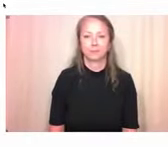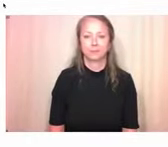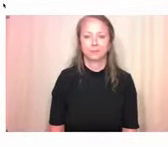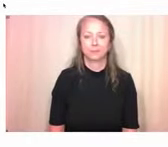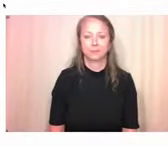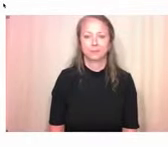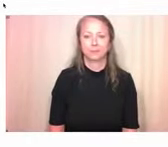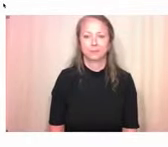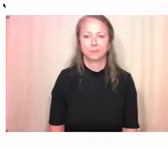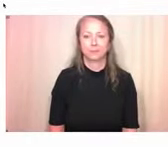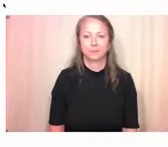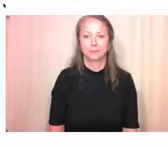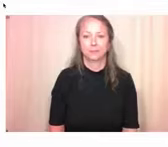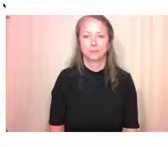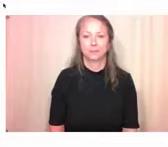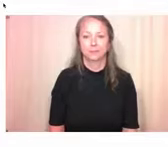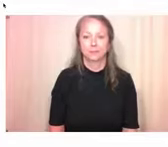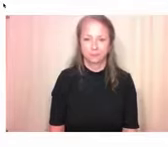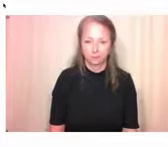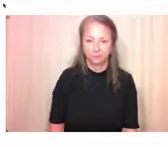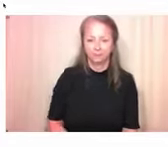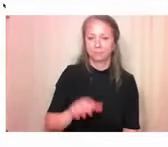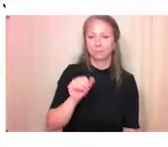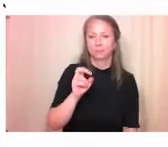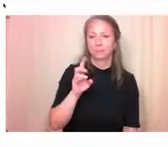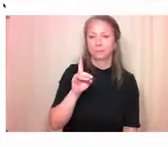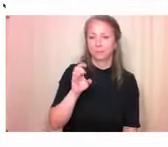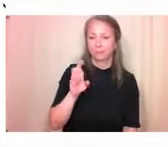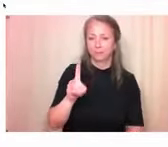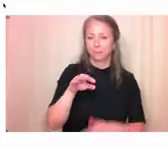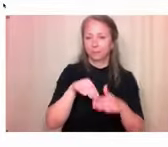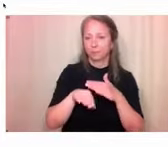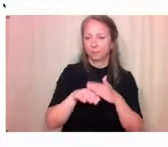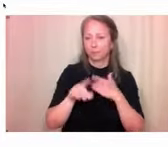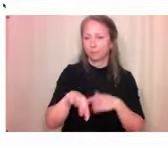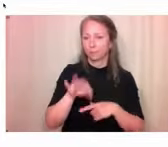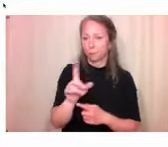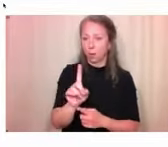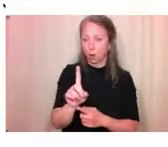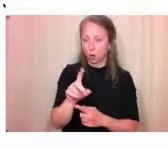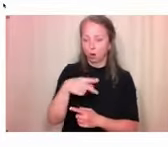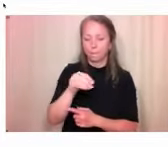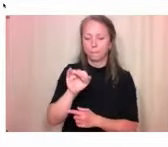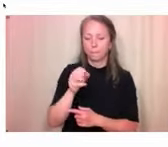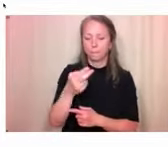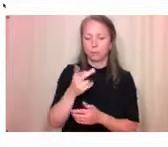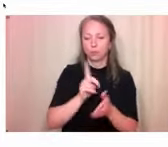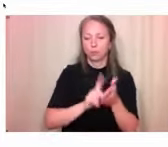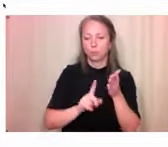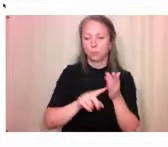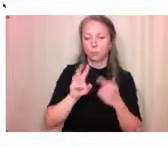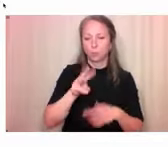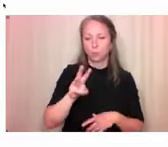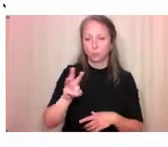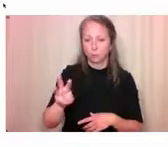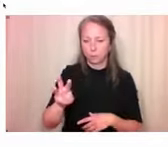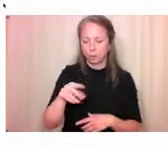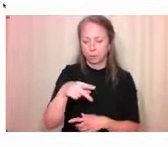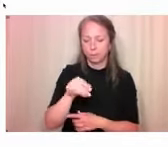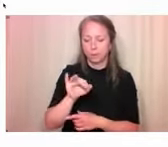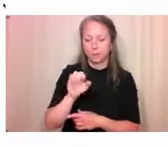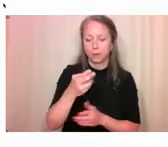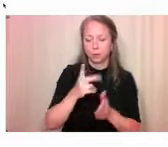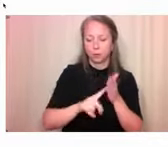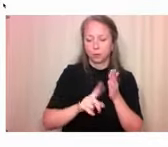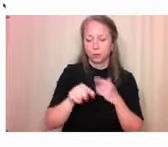So you can find Candid Access via the PEACH Research website, which is peachresearch.ca, and navigating to the Candid Access research